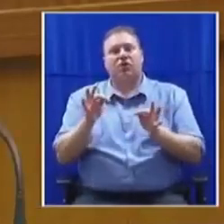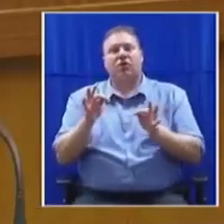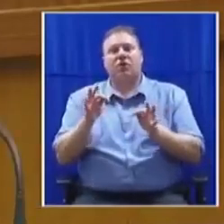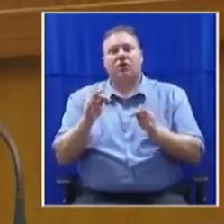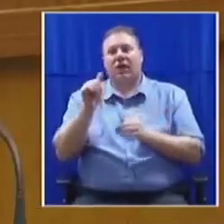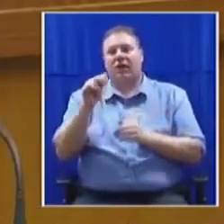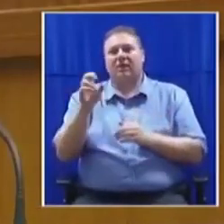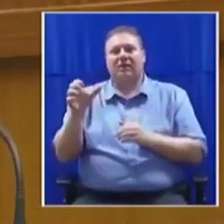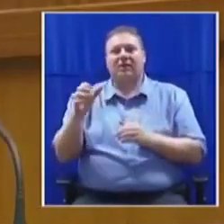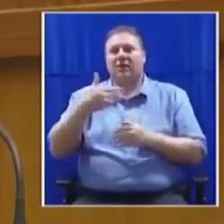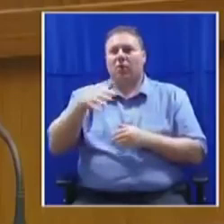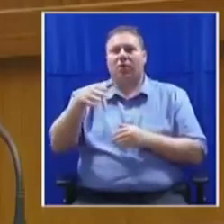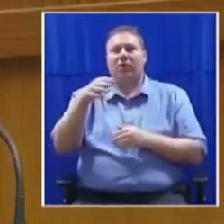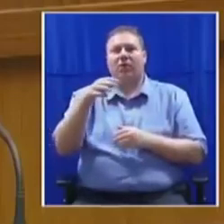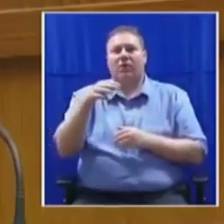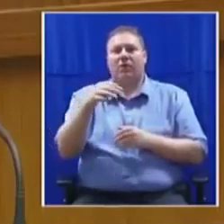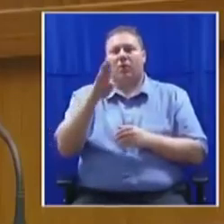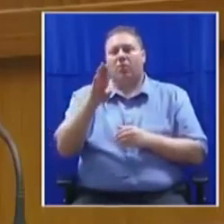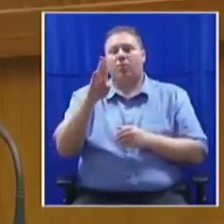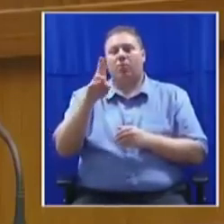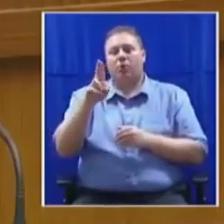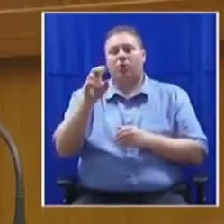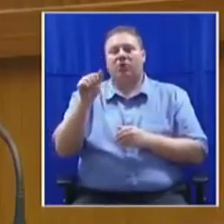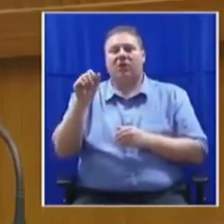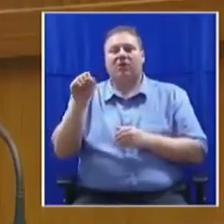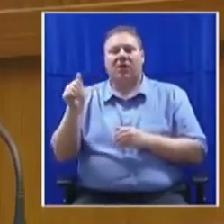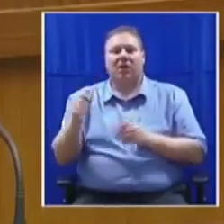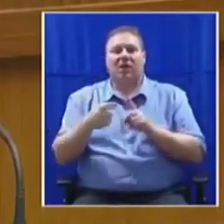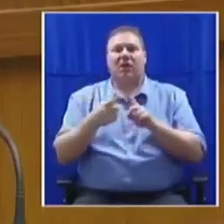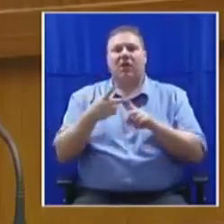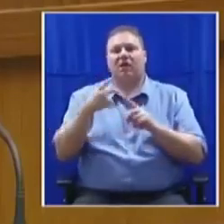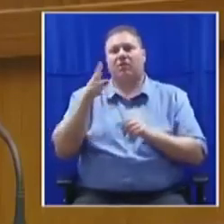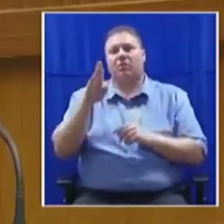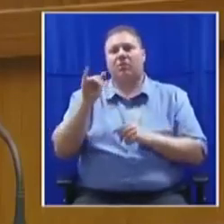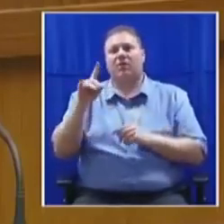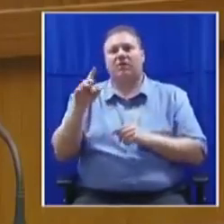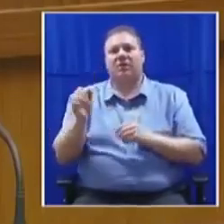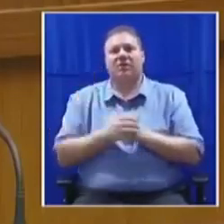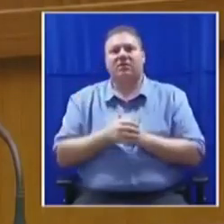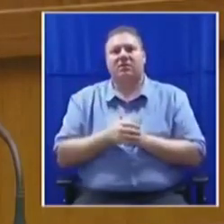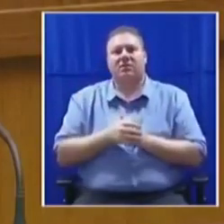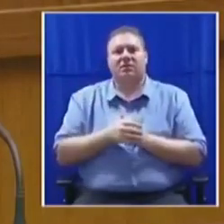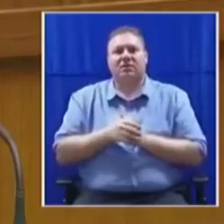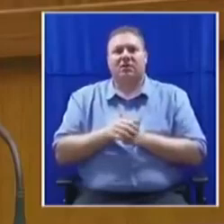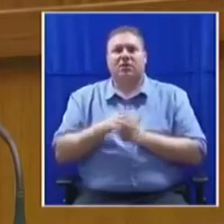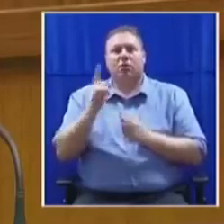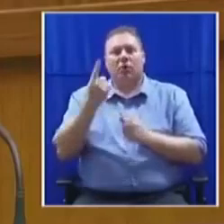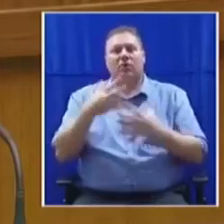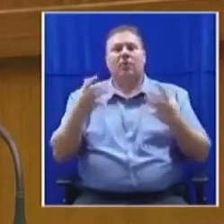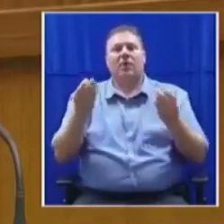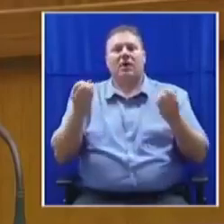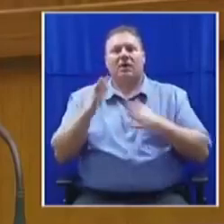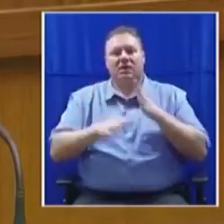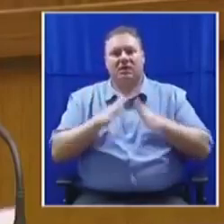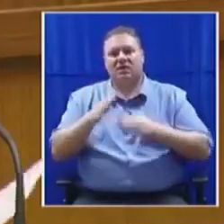Bitvest and Musasa. Building state capacities through the insourcing of workers is one of the many steps towards the